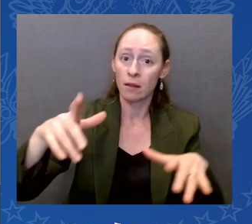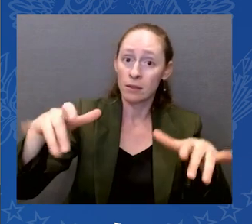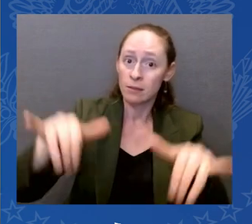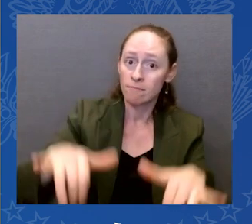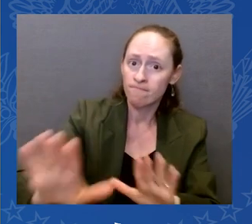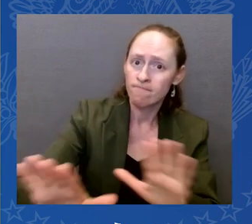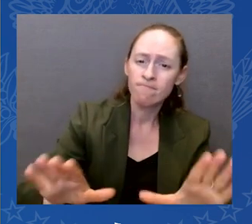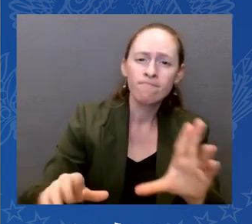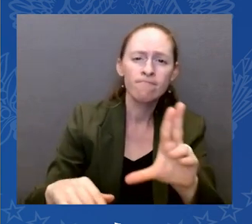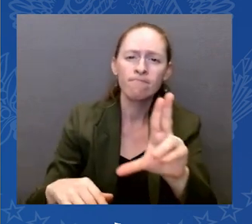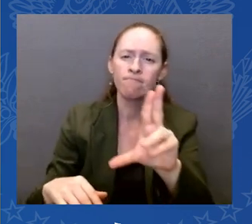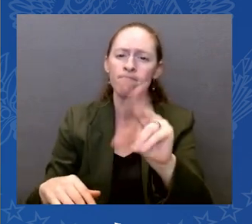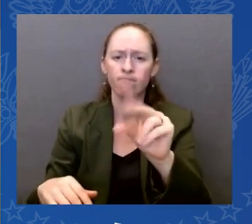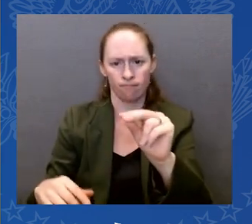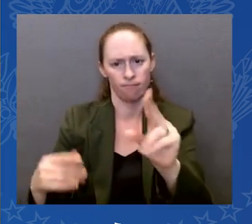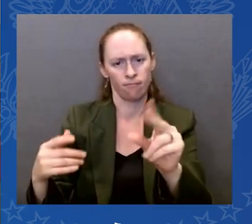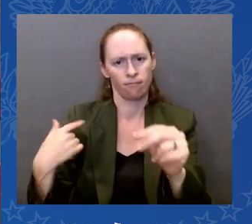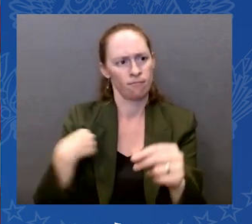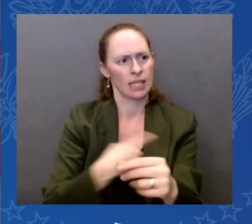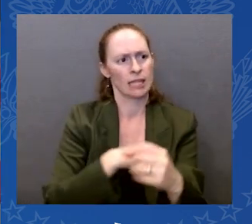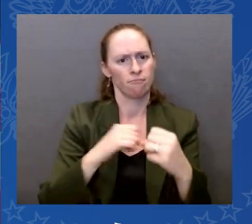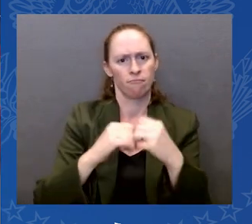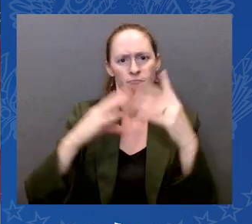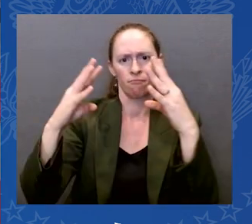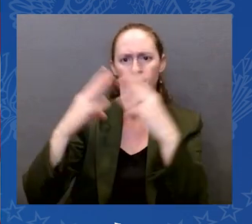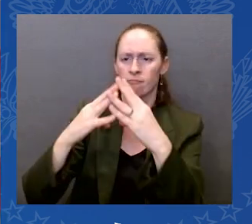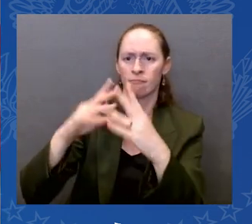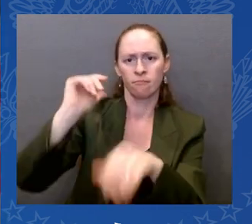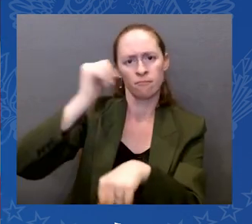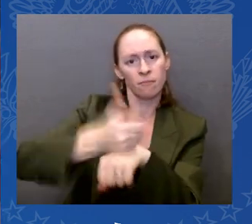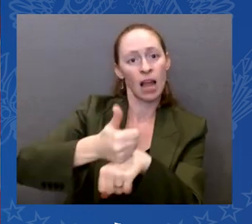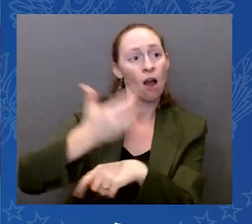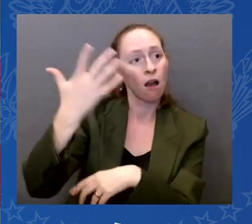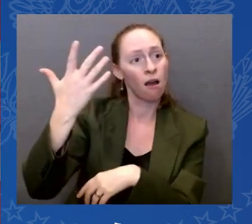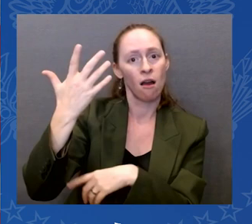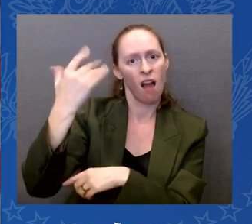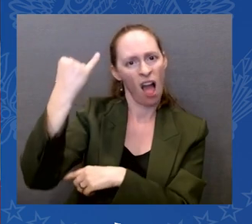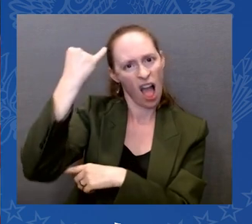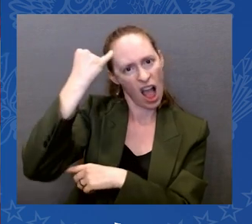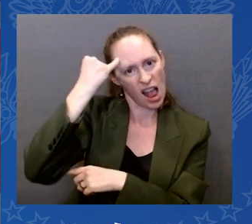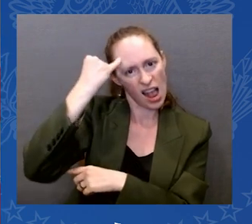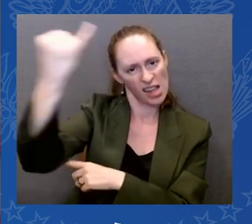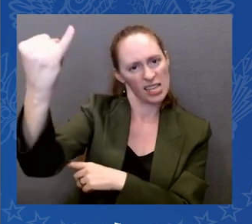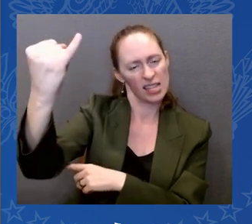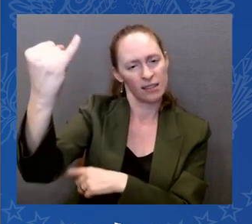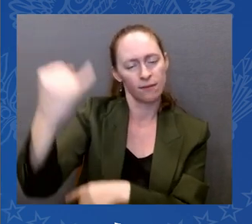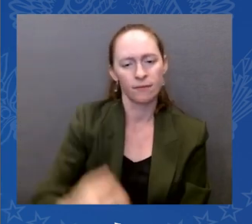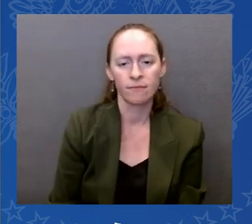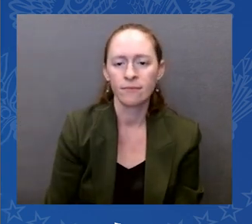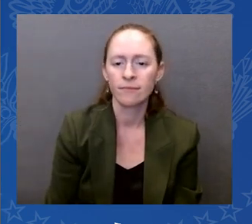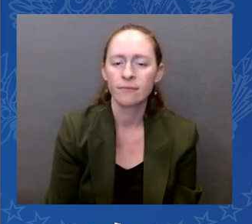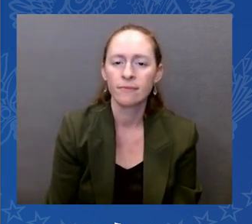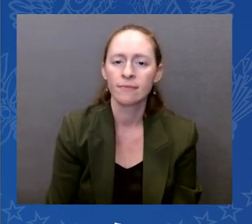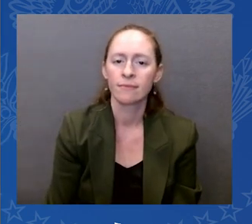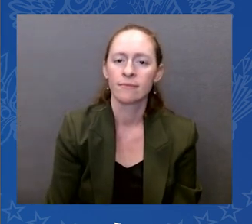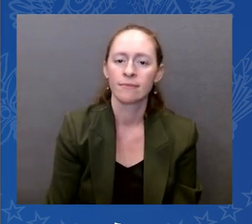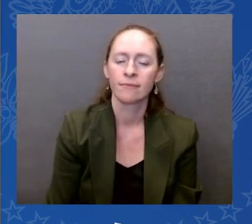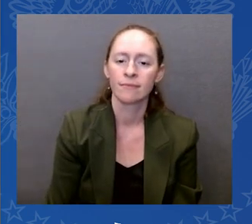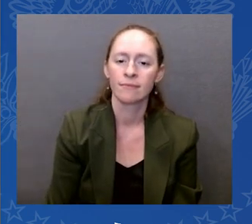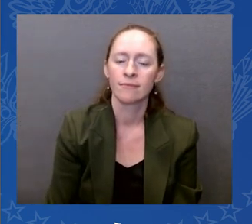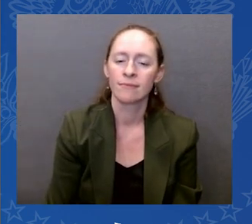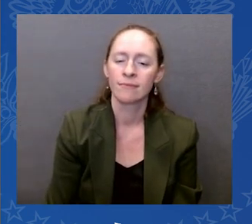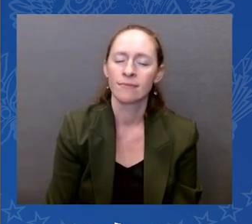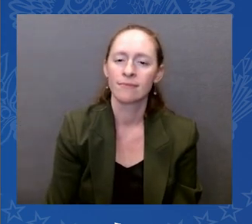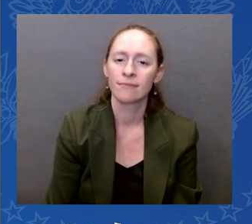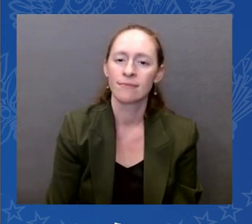the only nation in the history of the world. And the idea is that we hold these truths to be self-evident, that all men and women are created